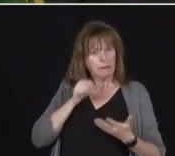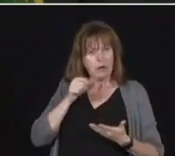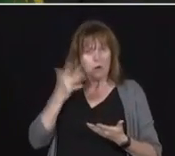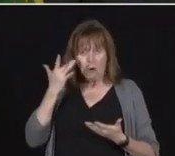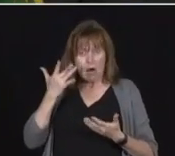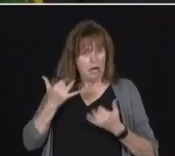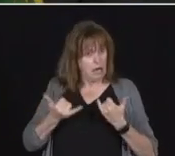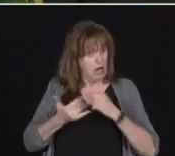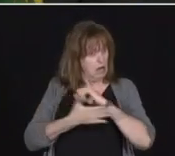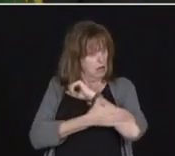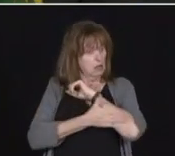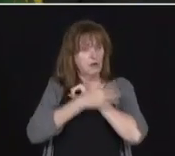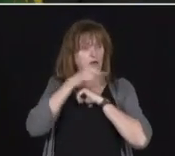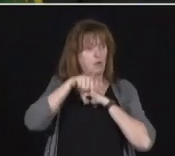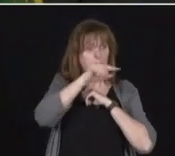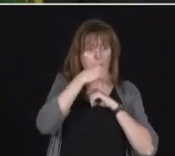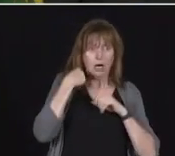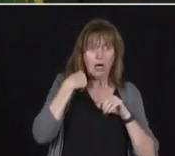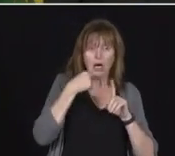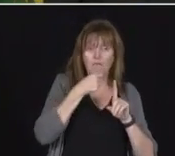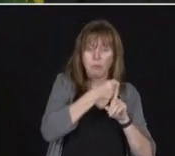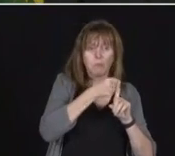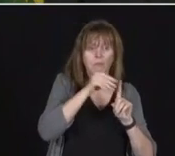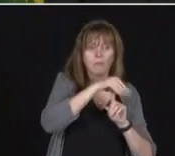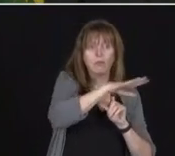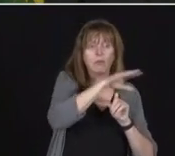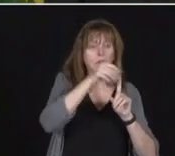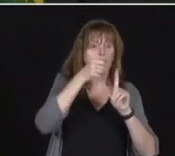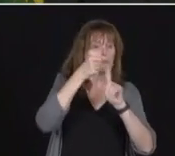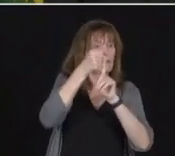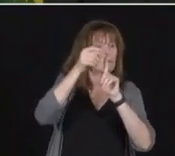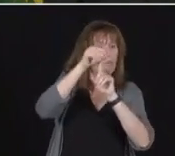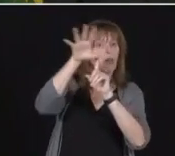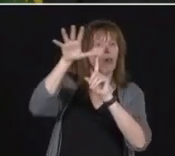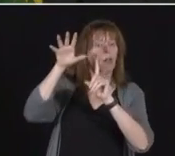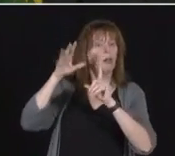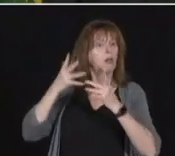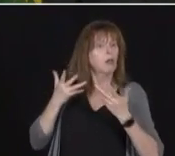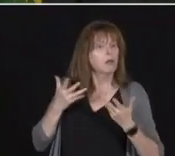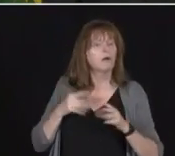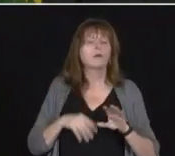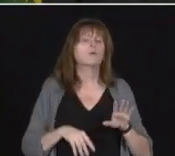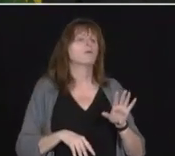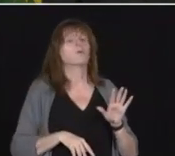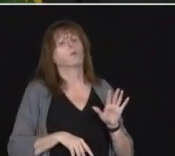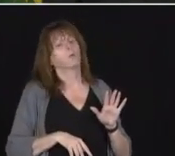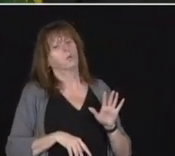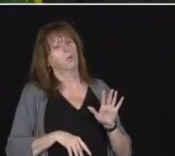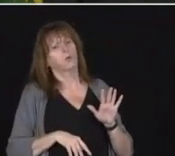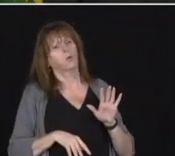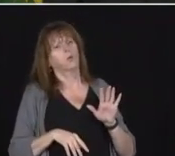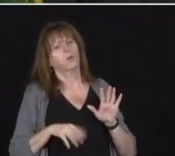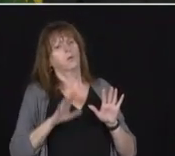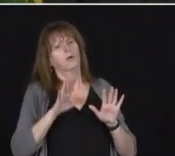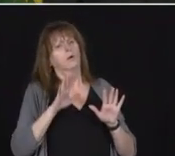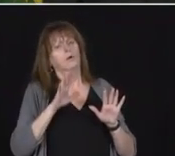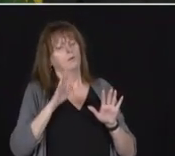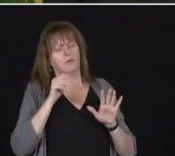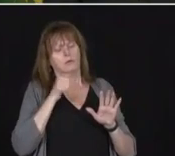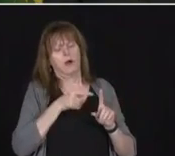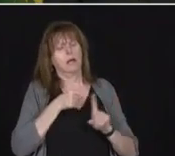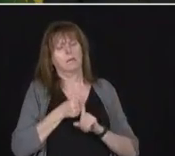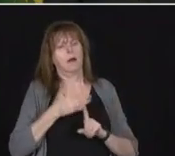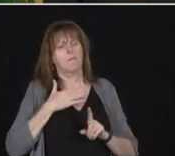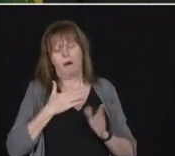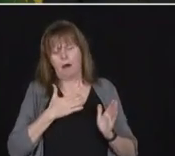some of the areas that have until now been less affected than the urban area? No, it's not going to affect that because when we know the